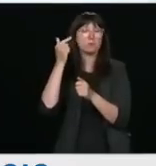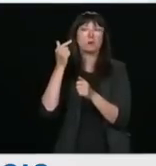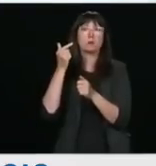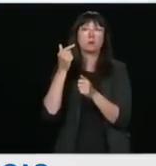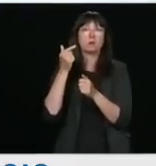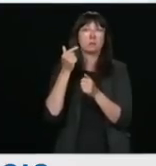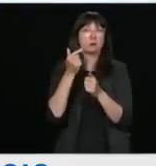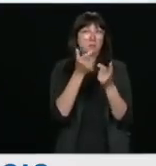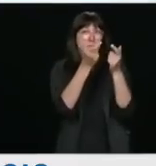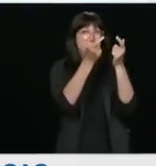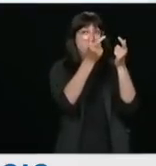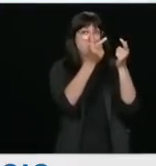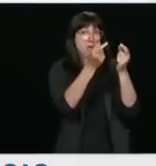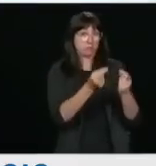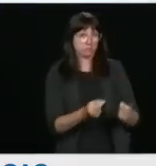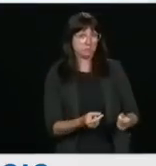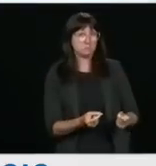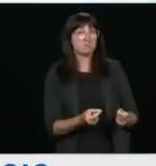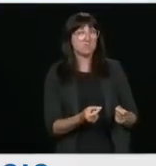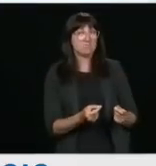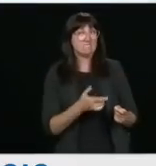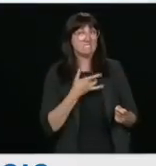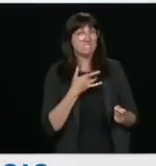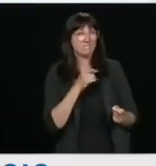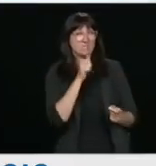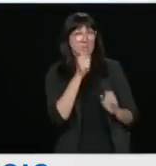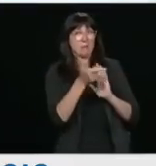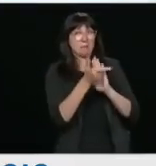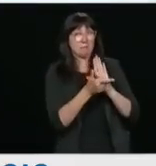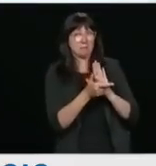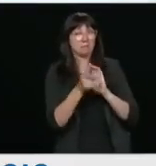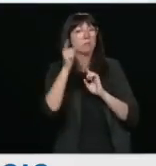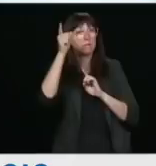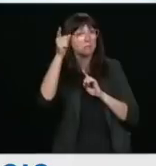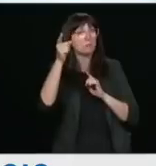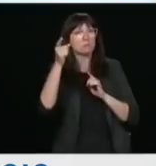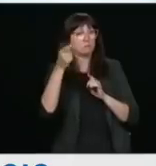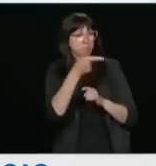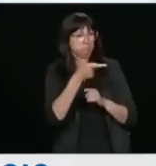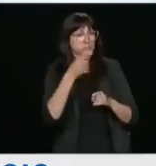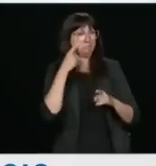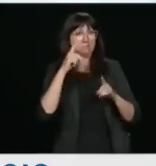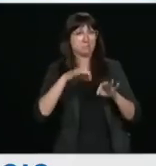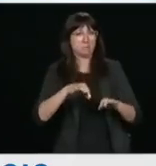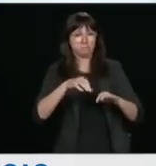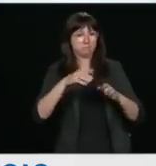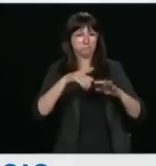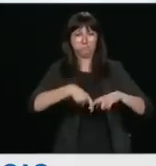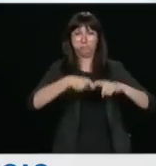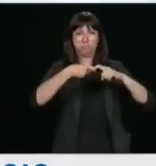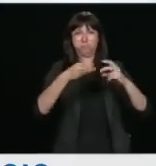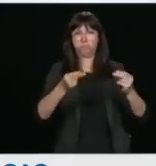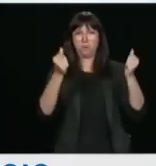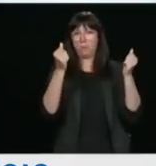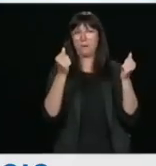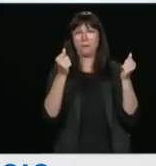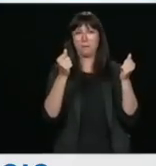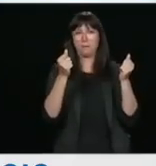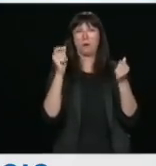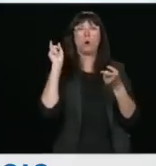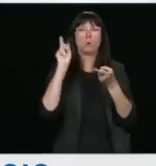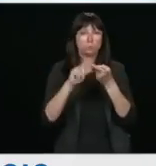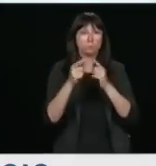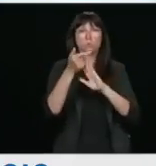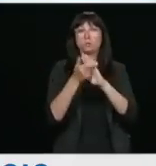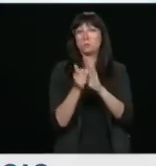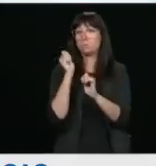unlawful. They made the decision to immediately halt those operations until the legislation passed and was put in place